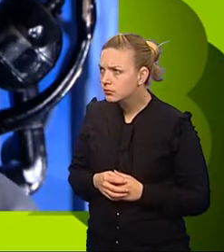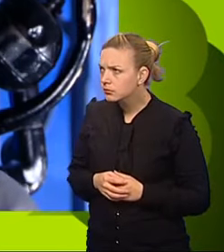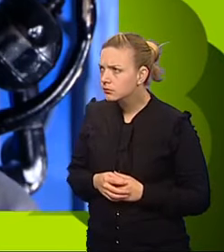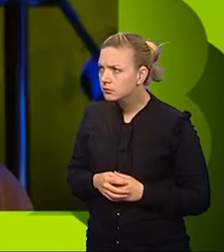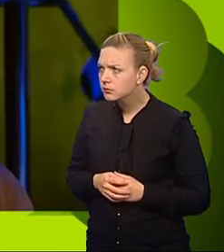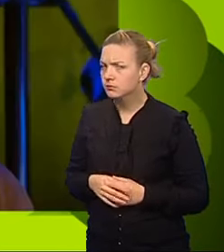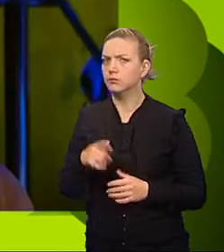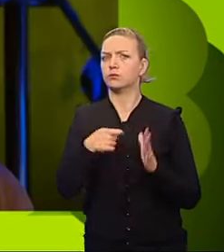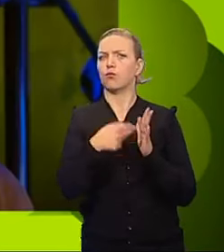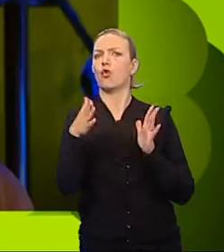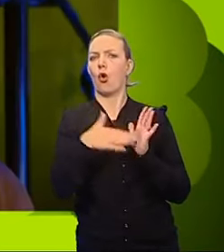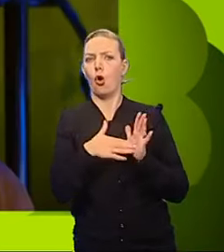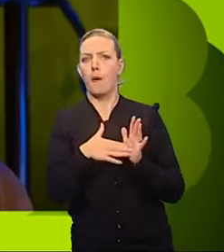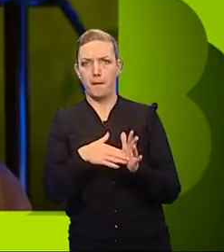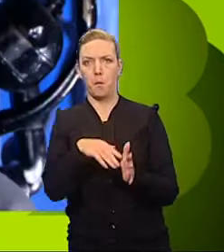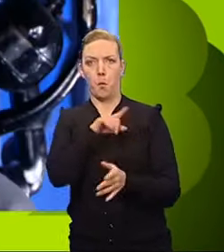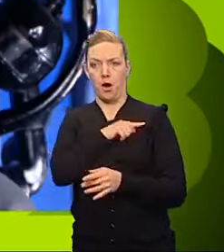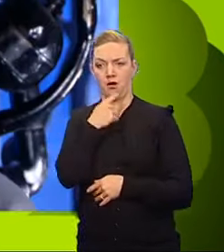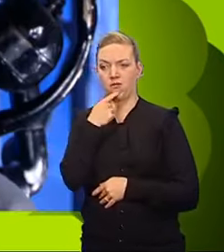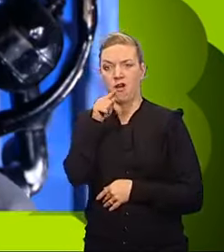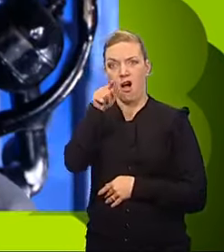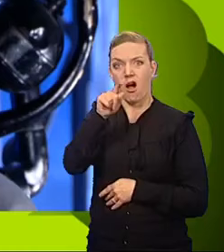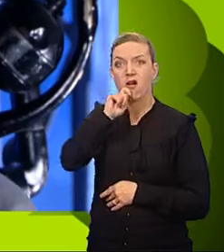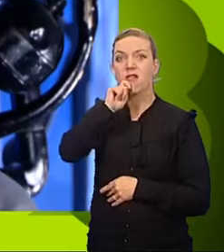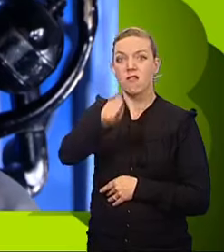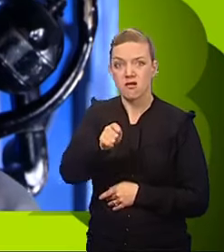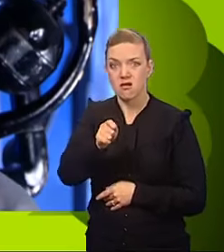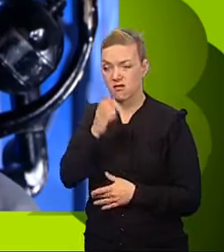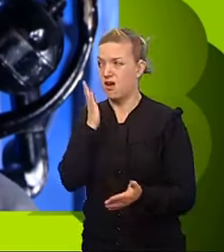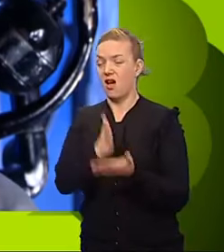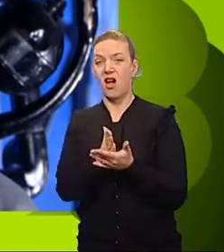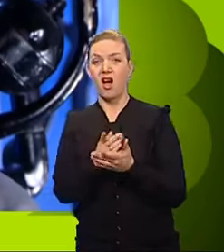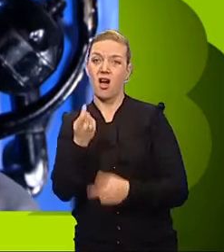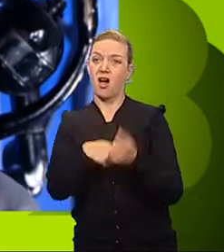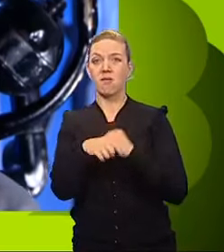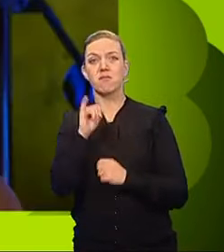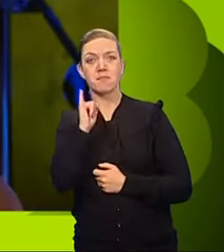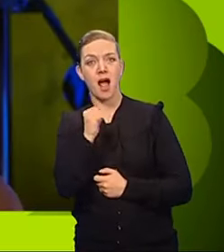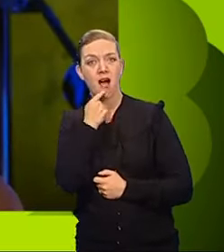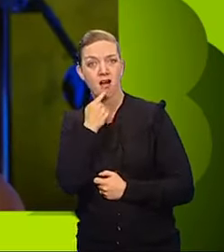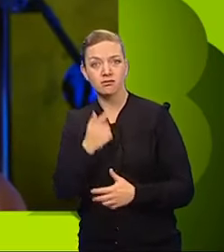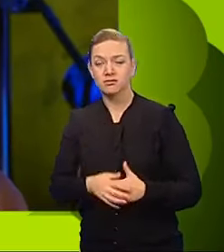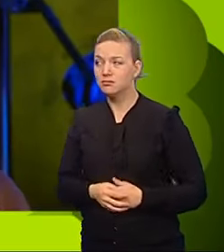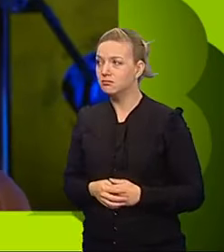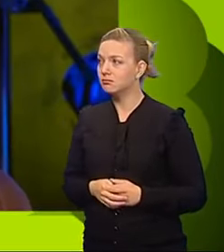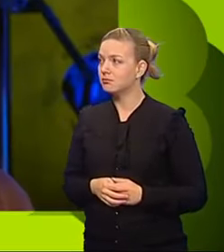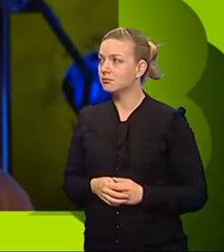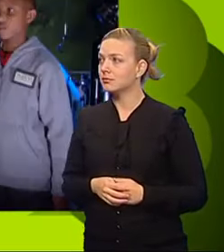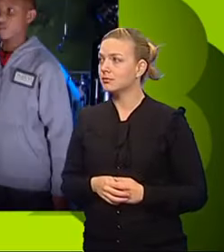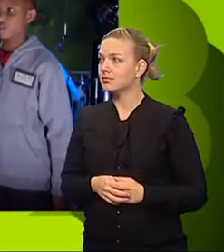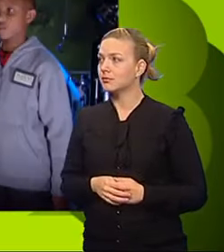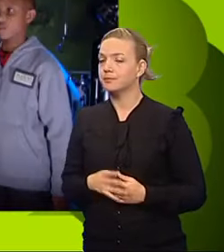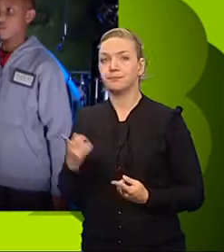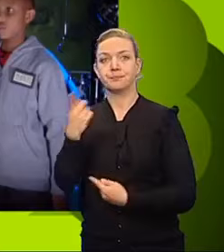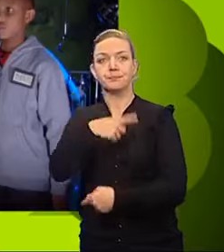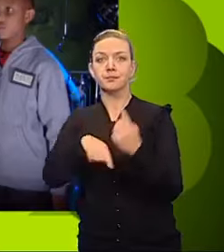Tom because every time he said go for this tough, it was always the bad tough. You have voted